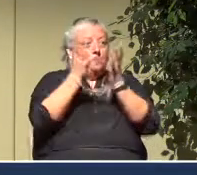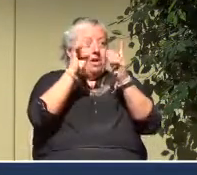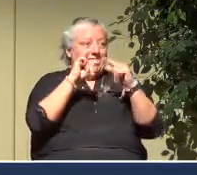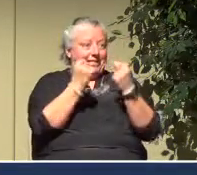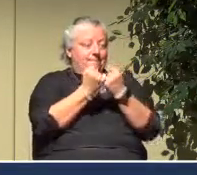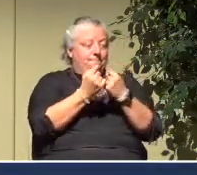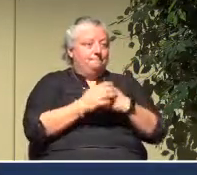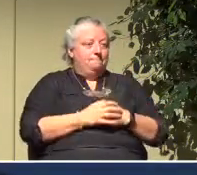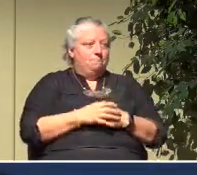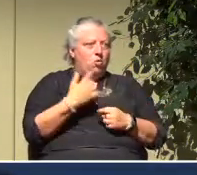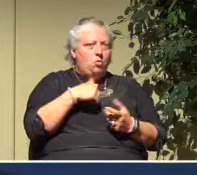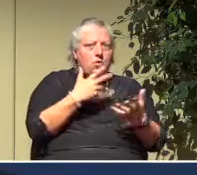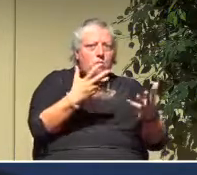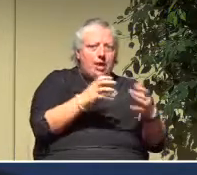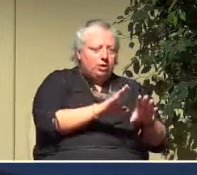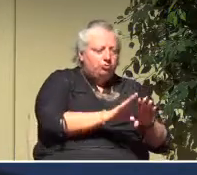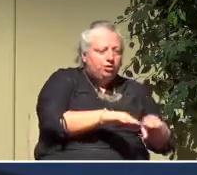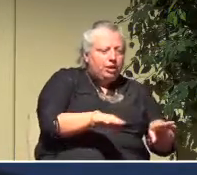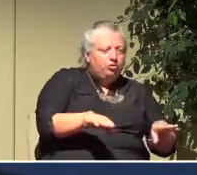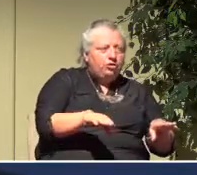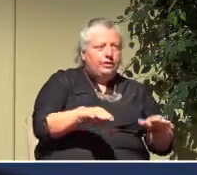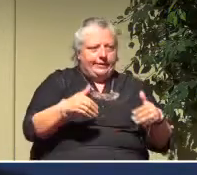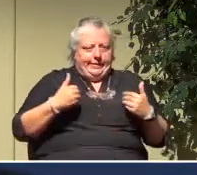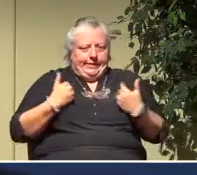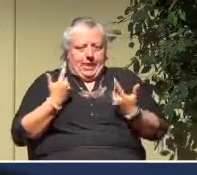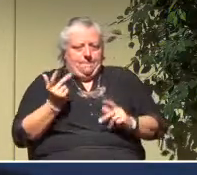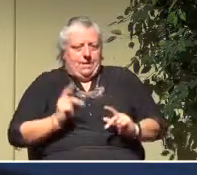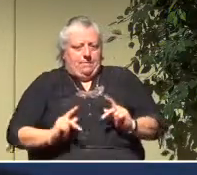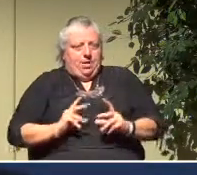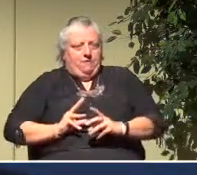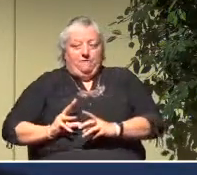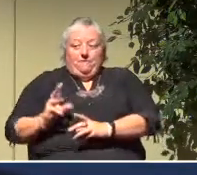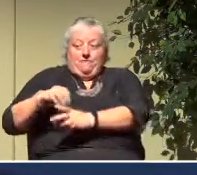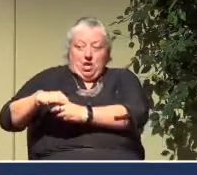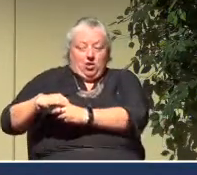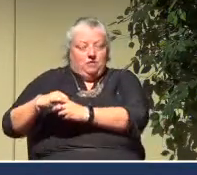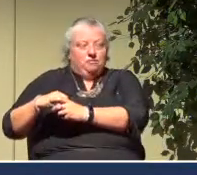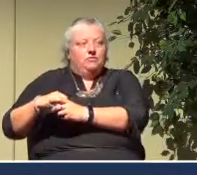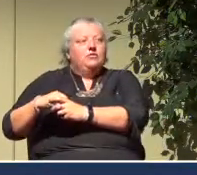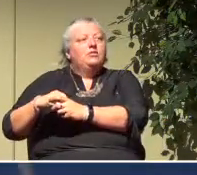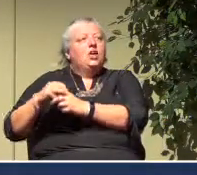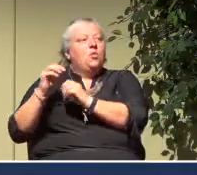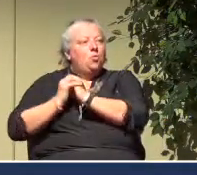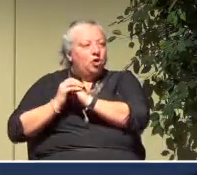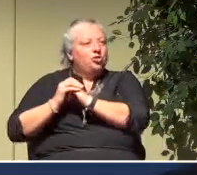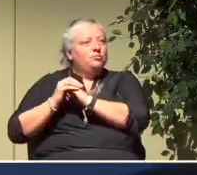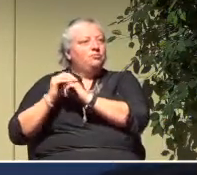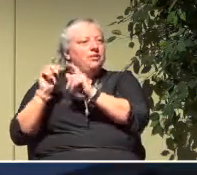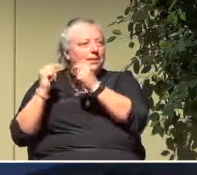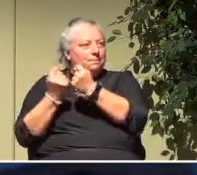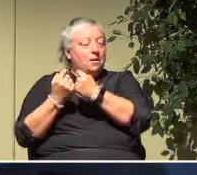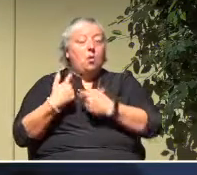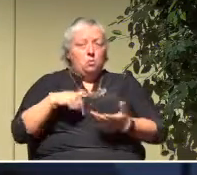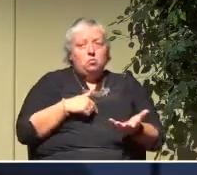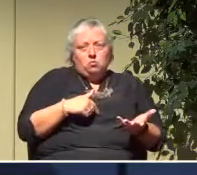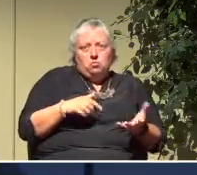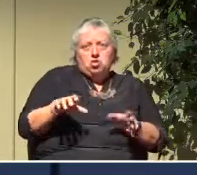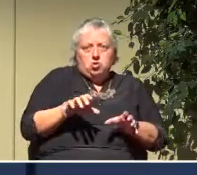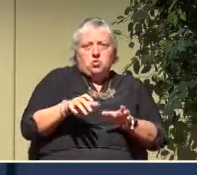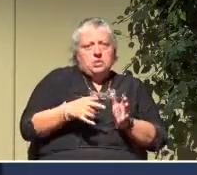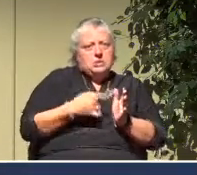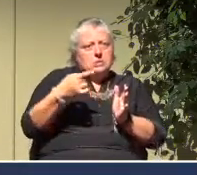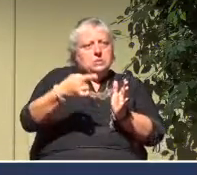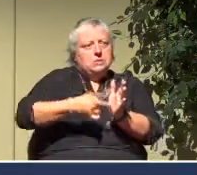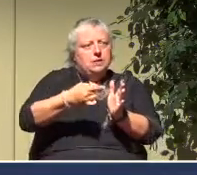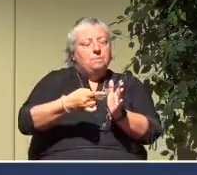We want to have children and youth involved in the praise teams. And we've been doing some of that. But